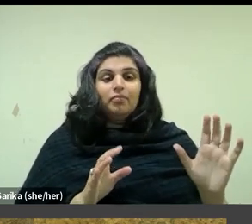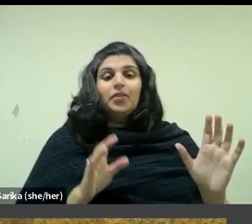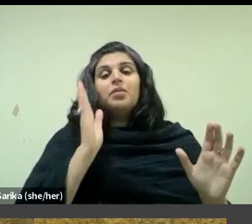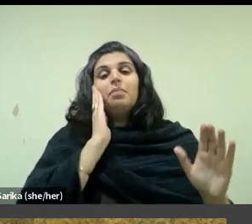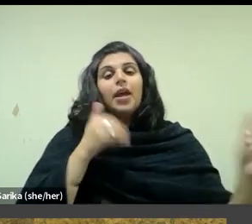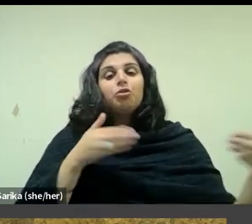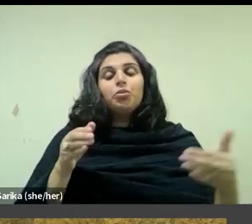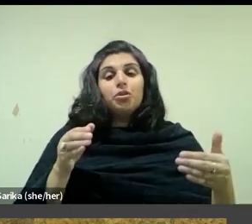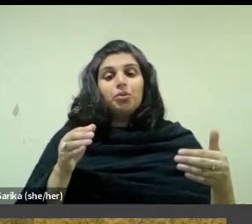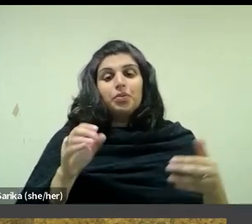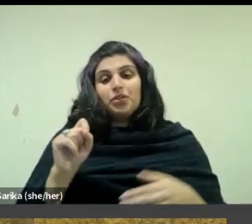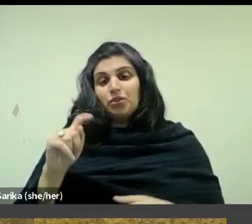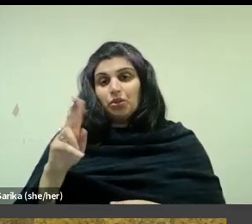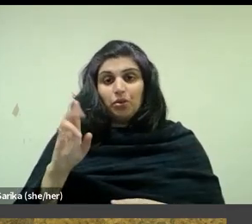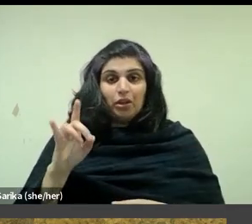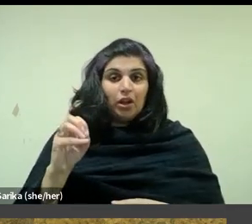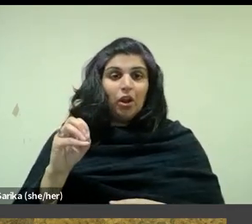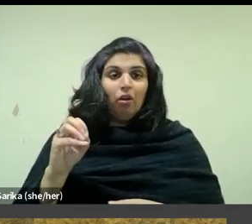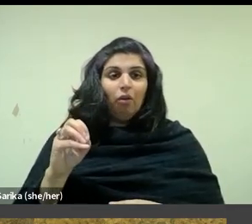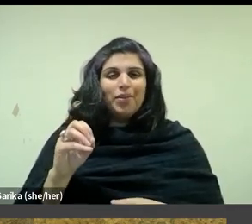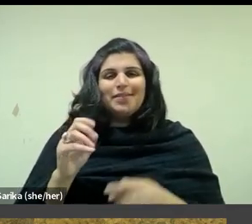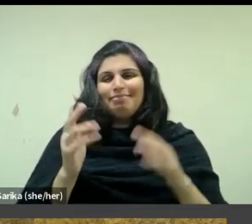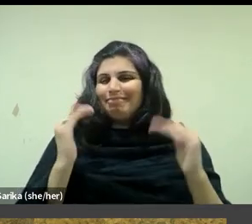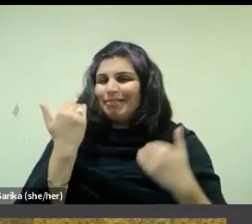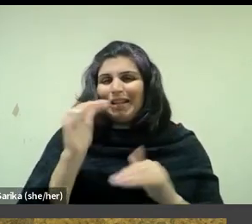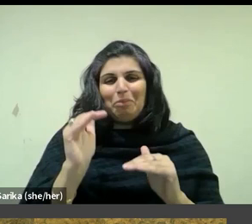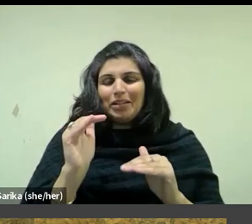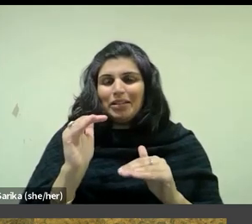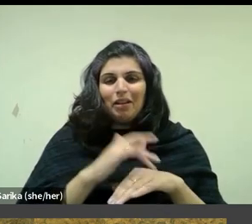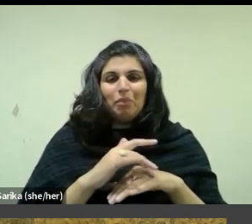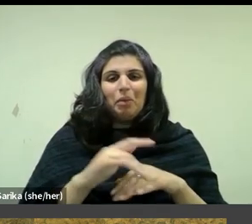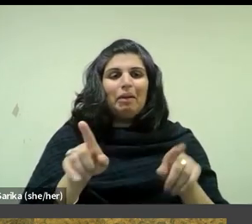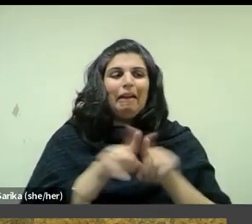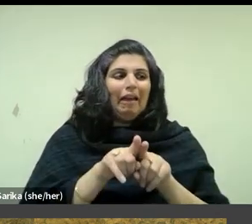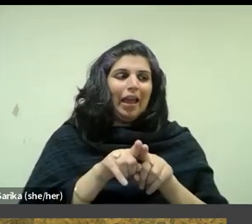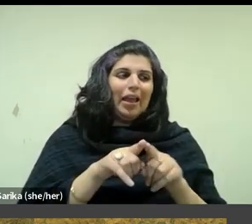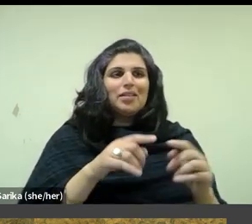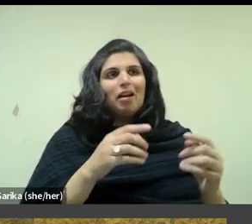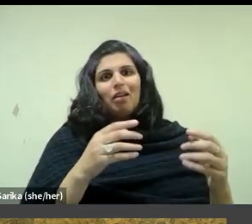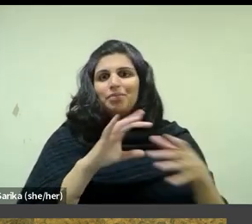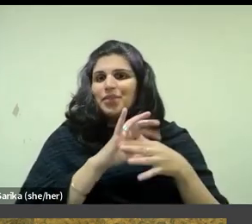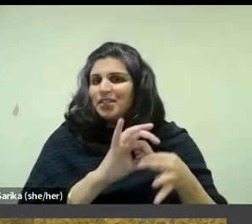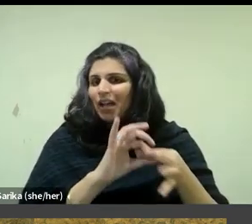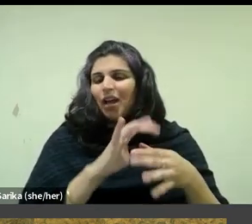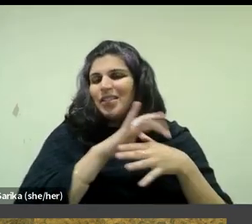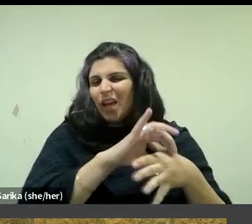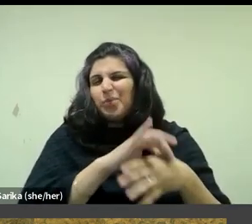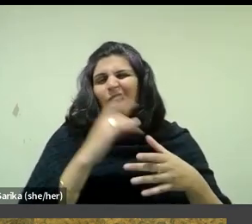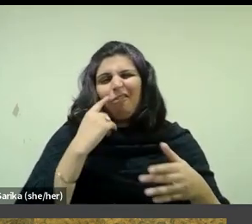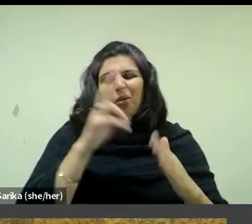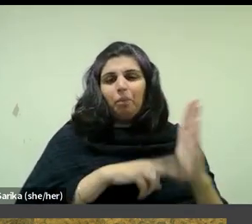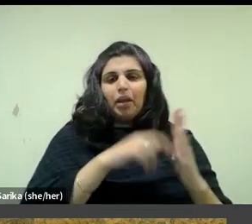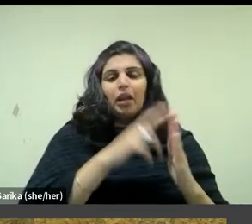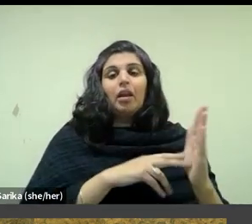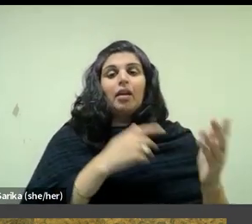limited visibility itself as a motif in the artist's painted output of the 1890s, despite attention given